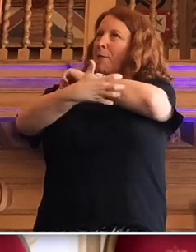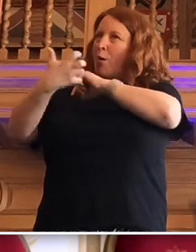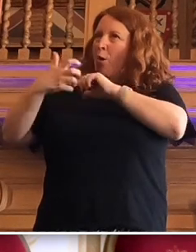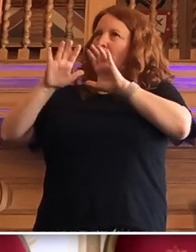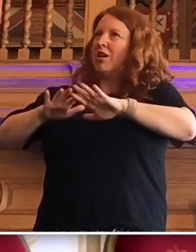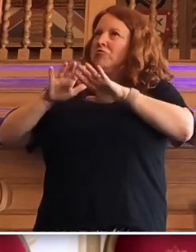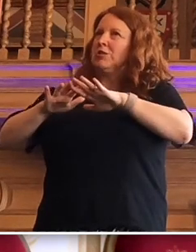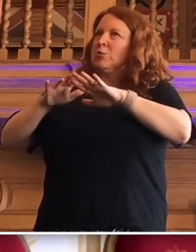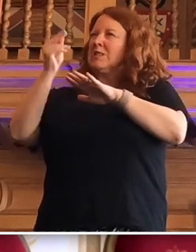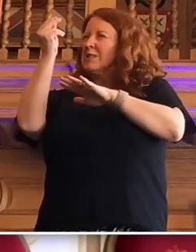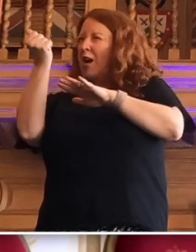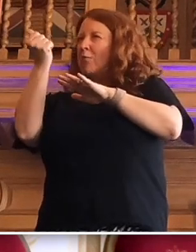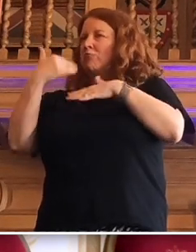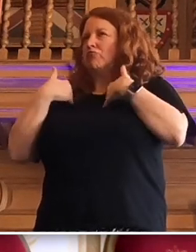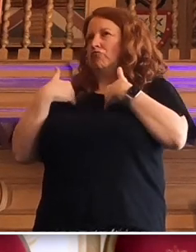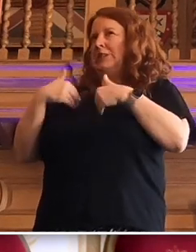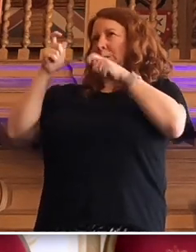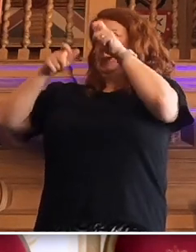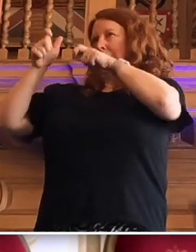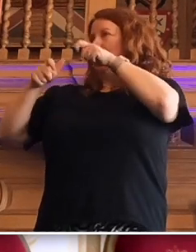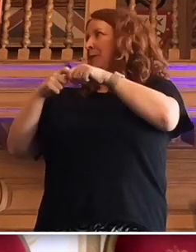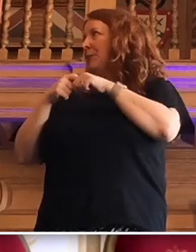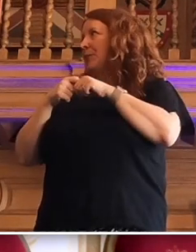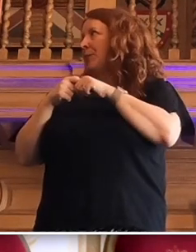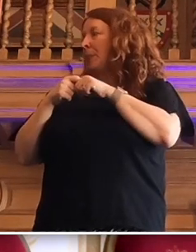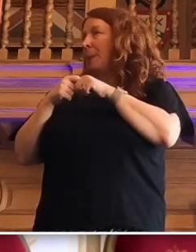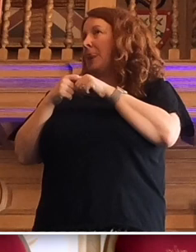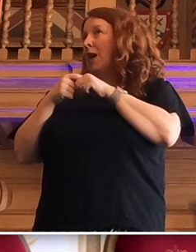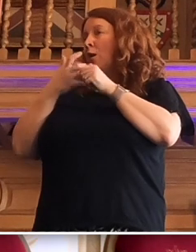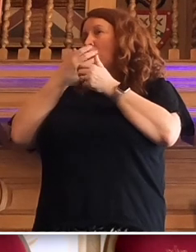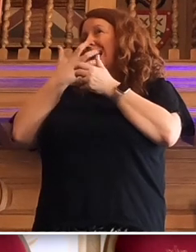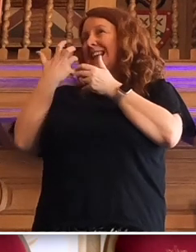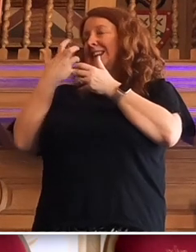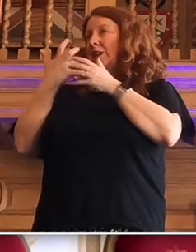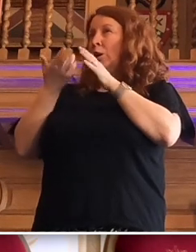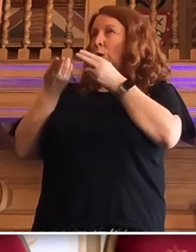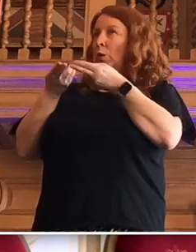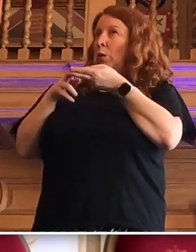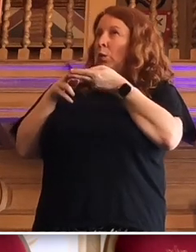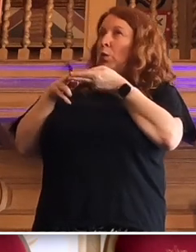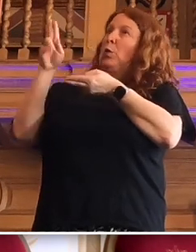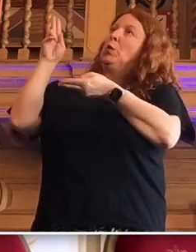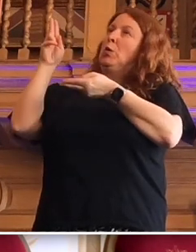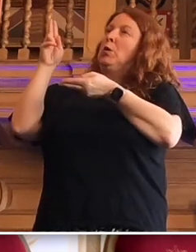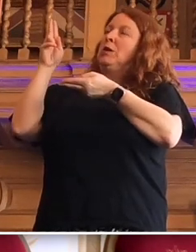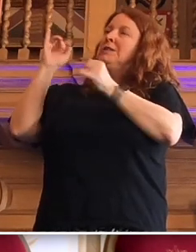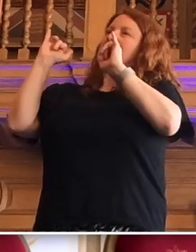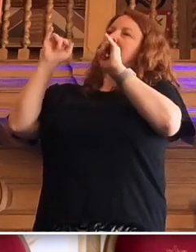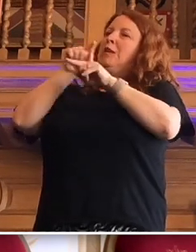with some rich people. And when the price of energy goes up, these people really suffer.